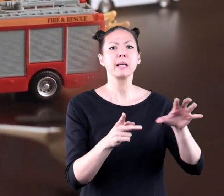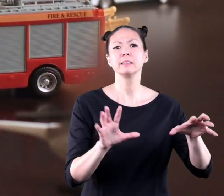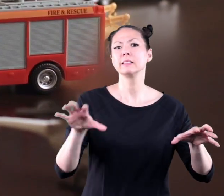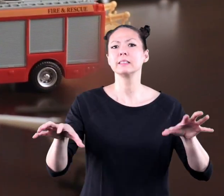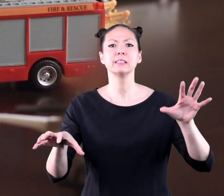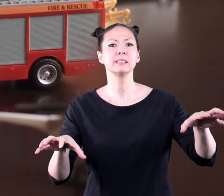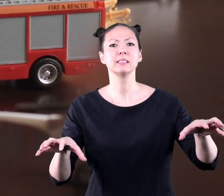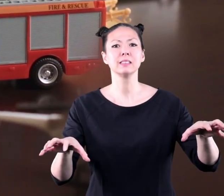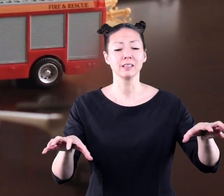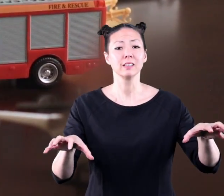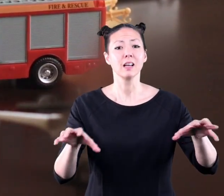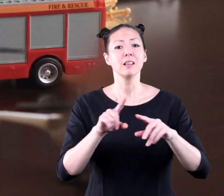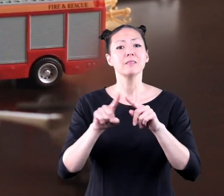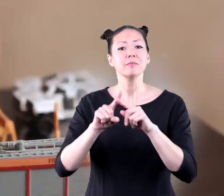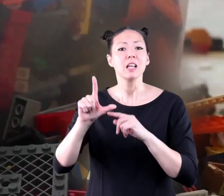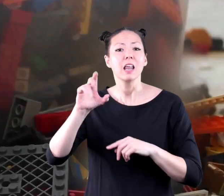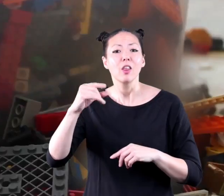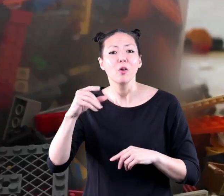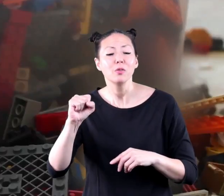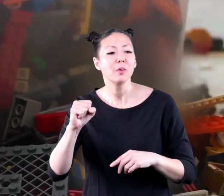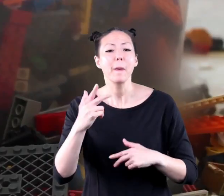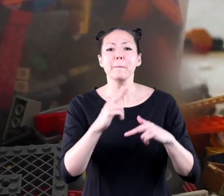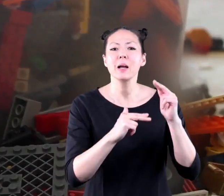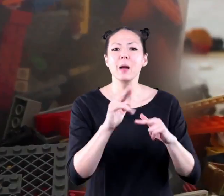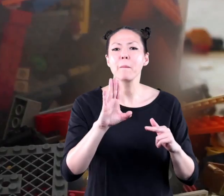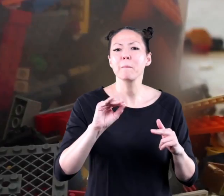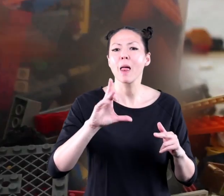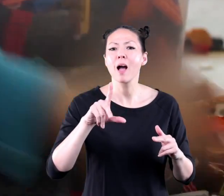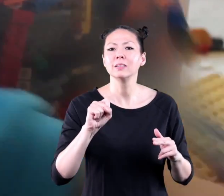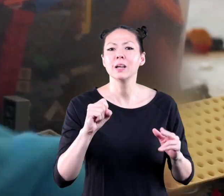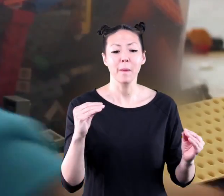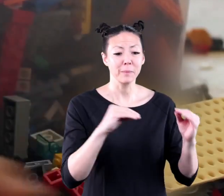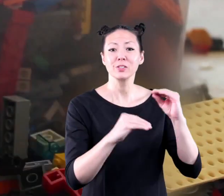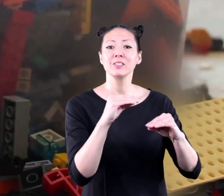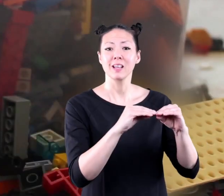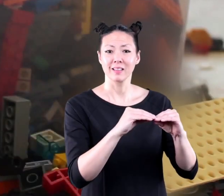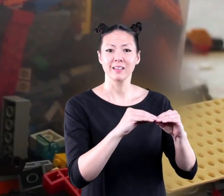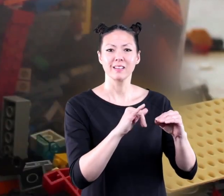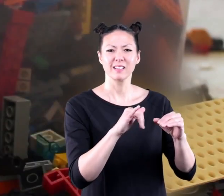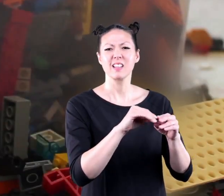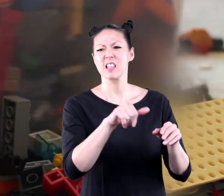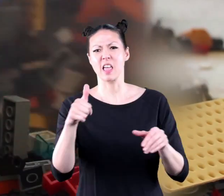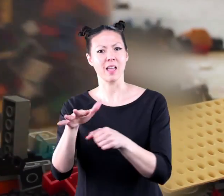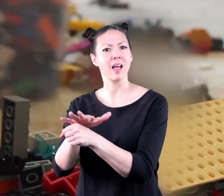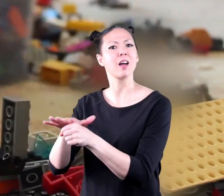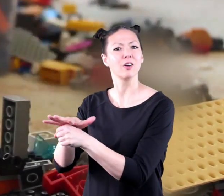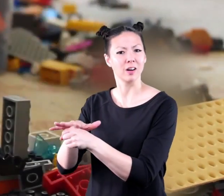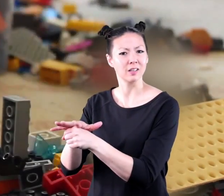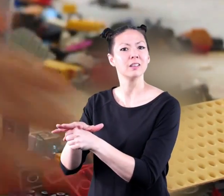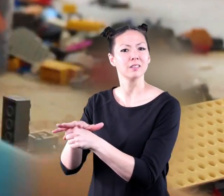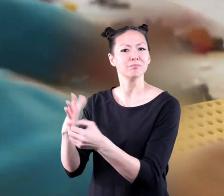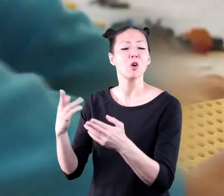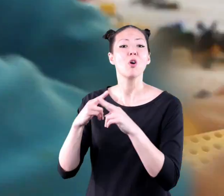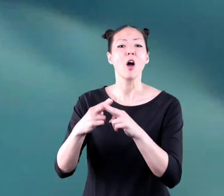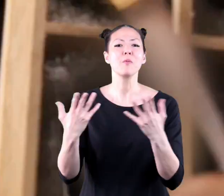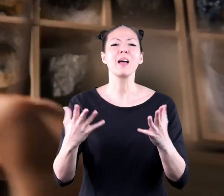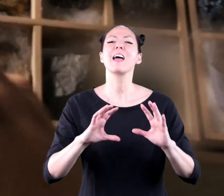get put into a different place and all the legos and building blocks get put together in another area